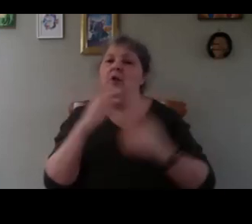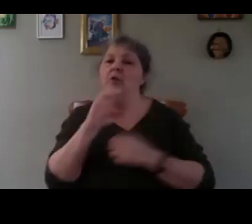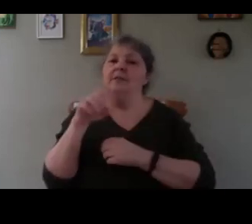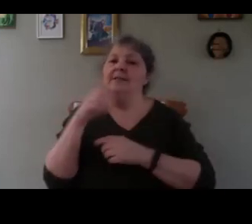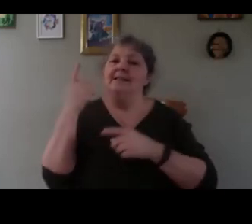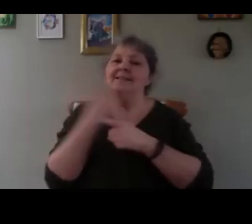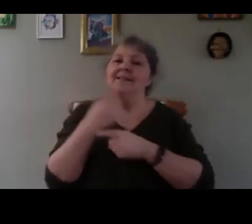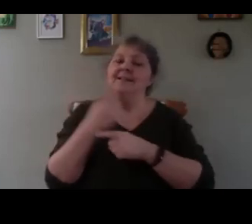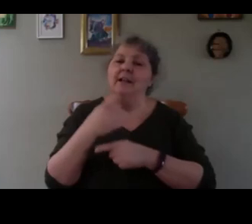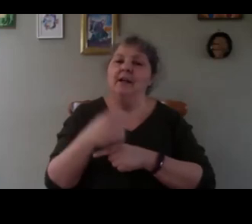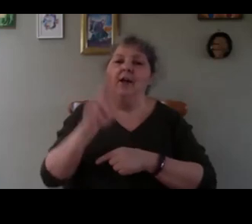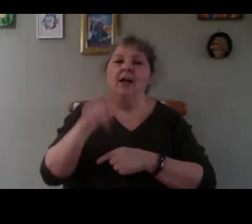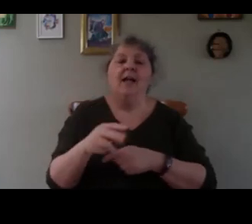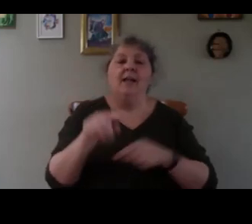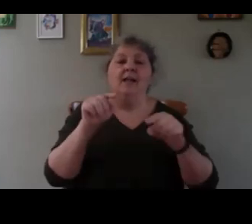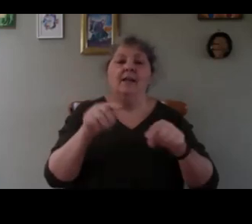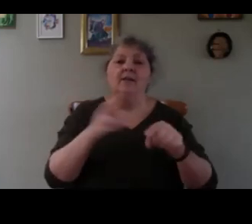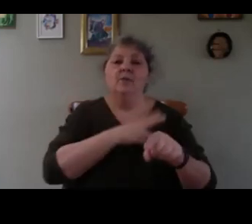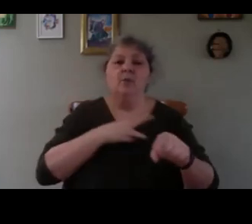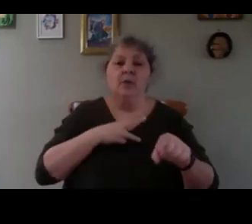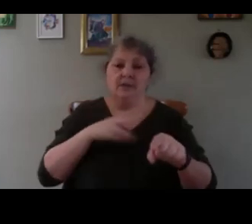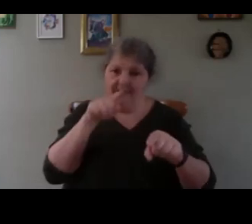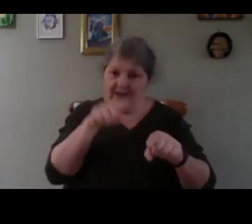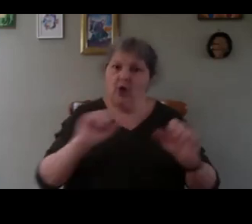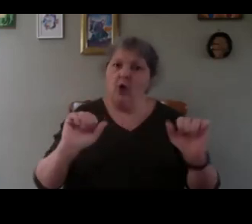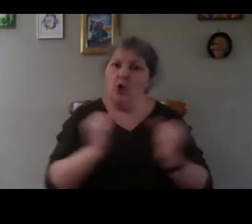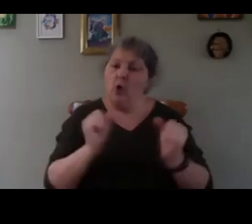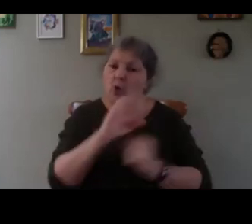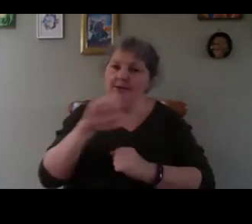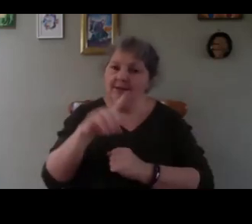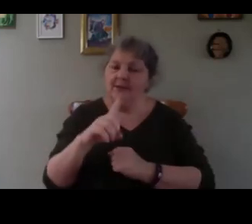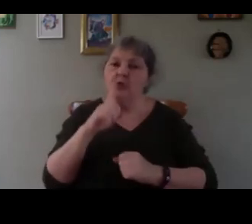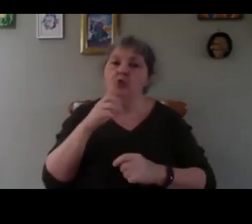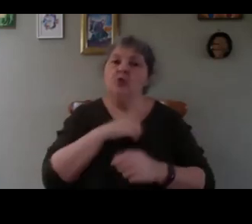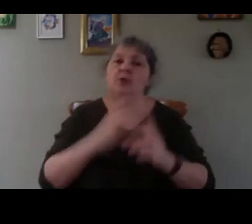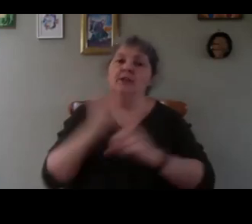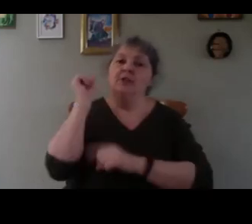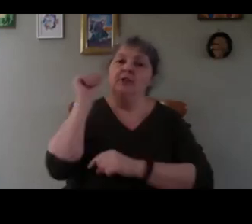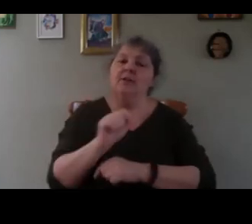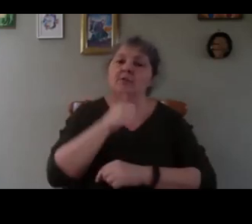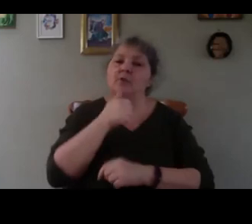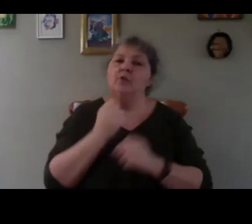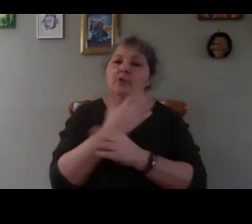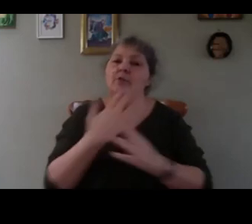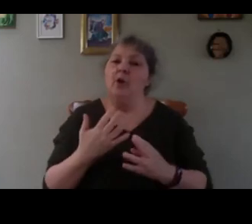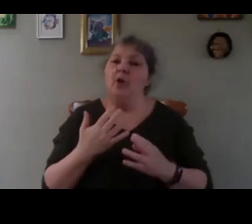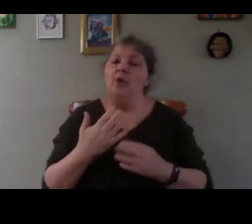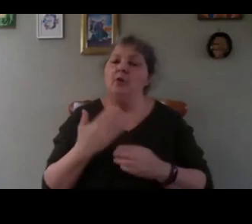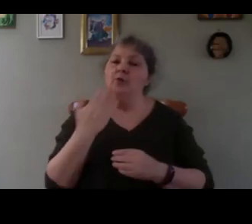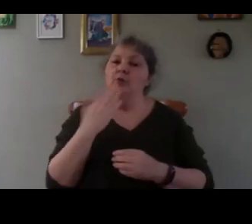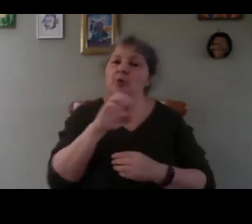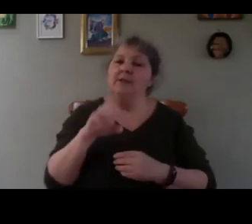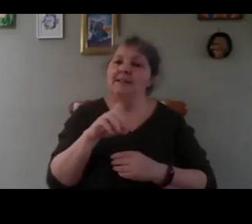and this one is colder so to achieve that first of all you know that the heat